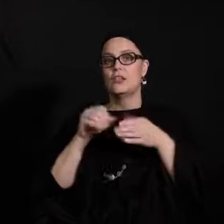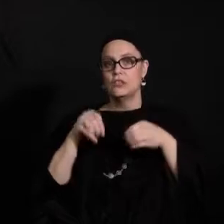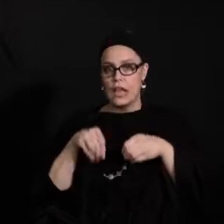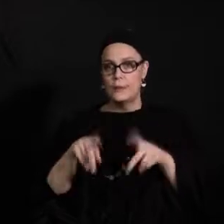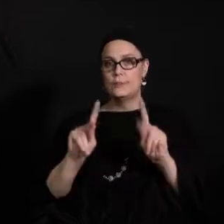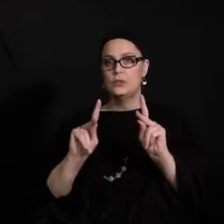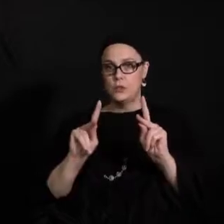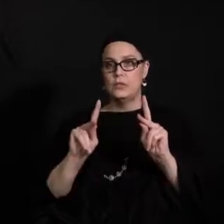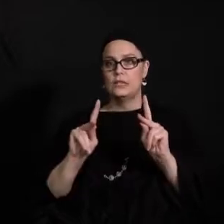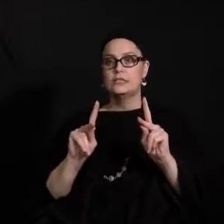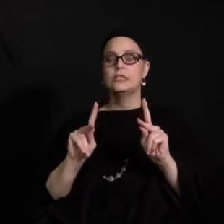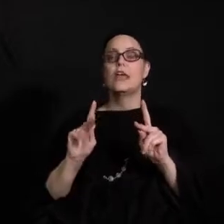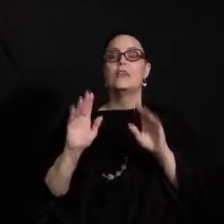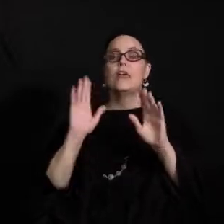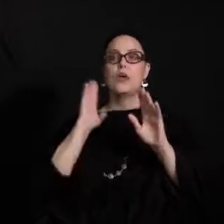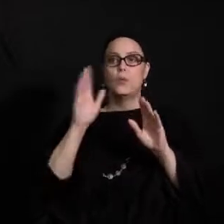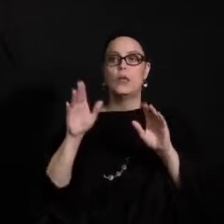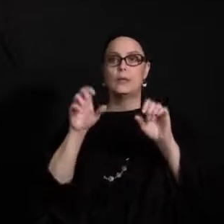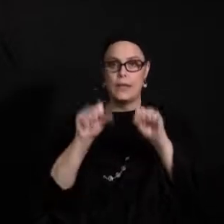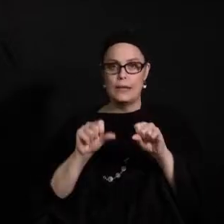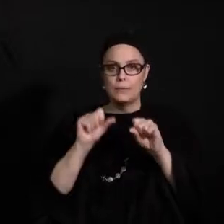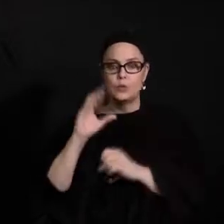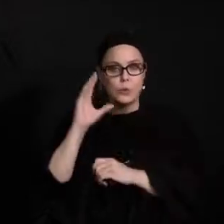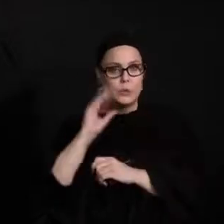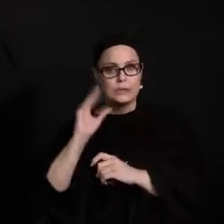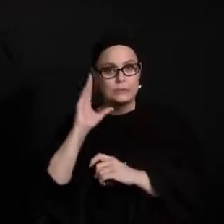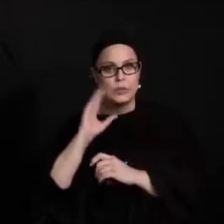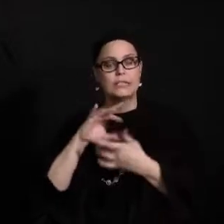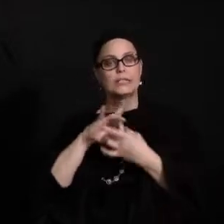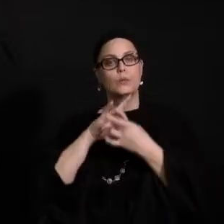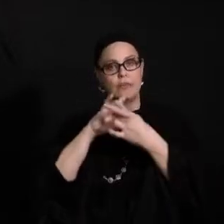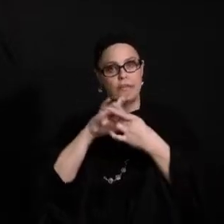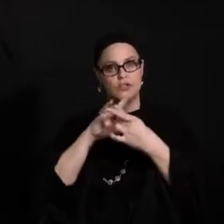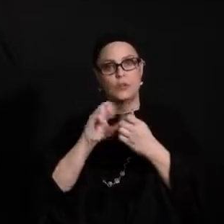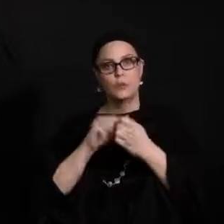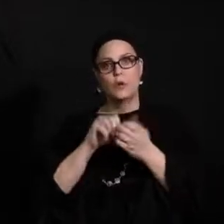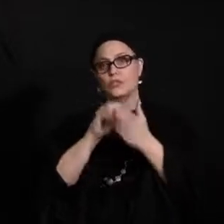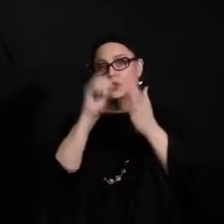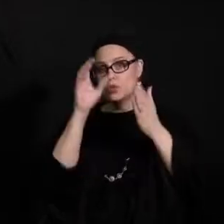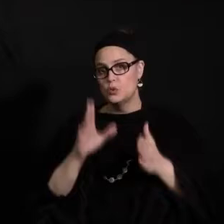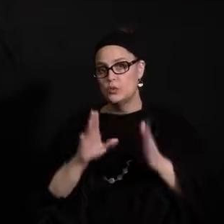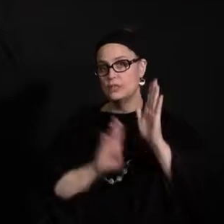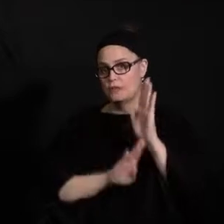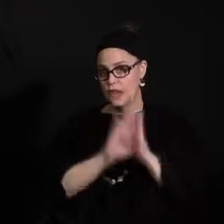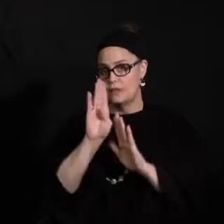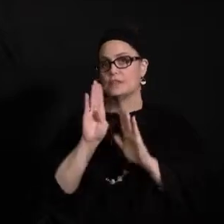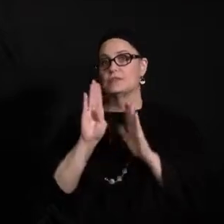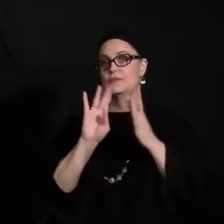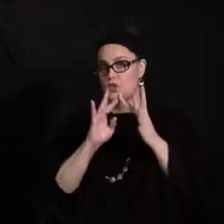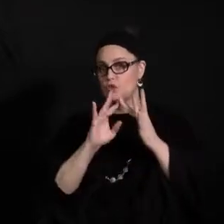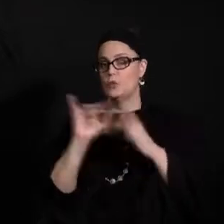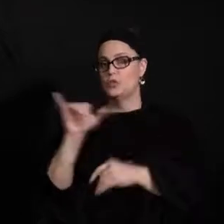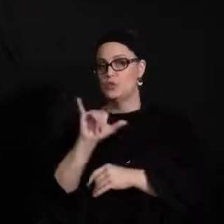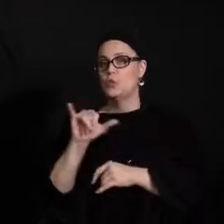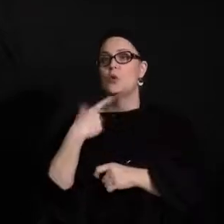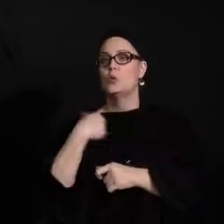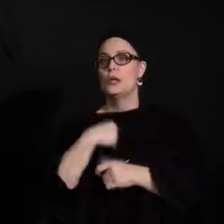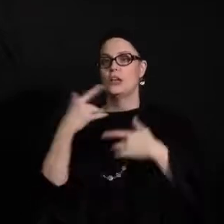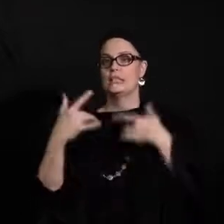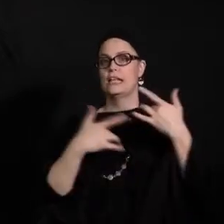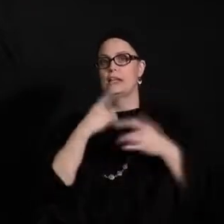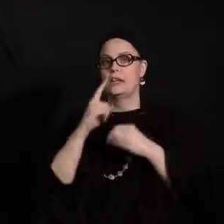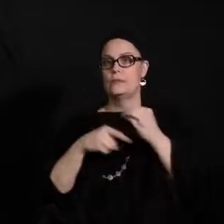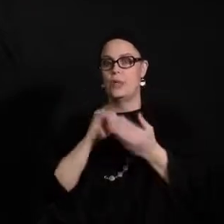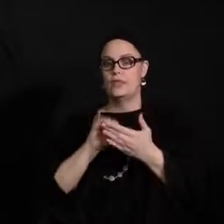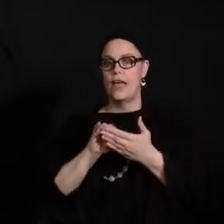which they would even be able to experience the relationships with the kids that they've developed virtually. So we're very excited about that. Excellent